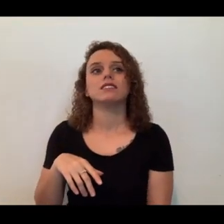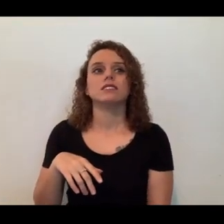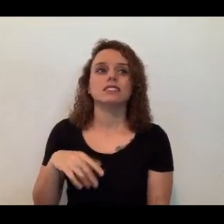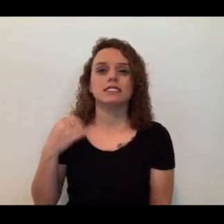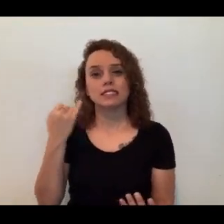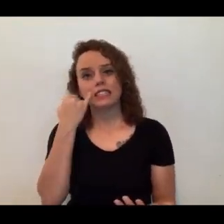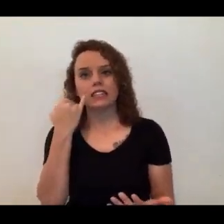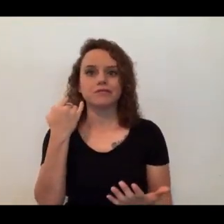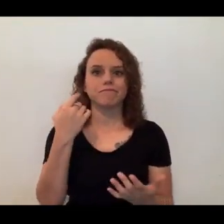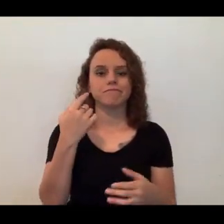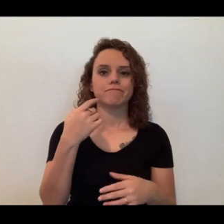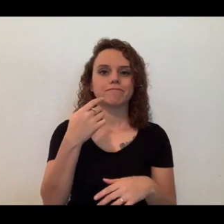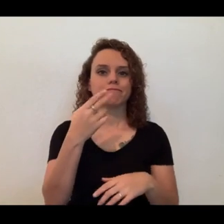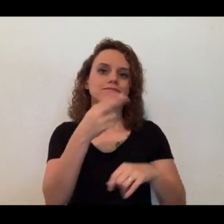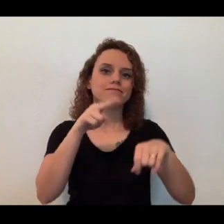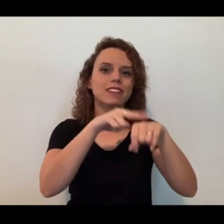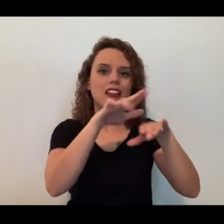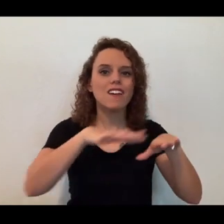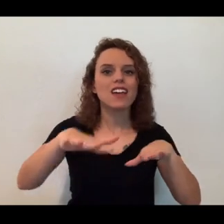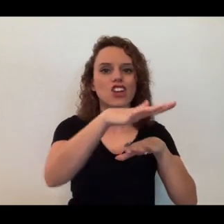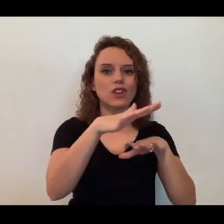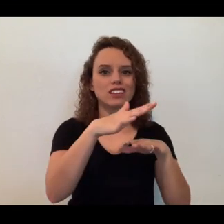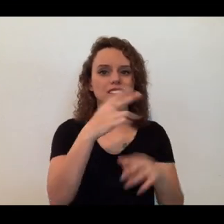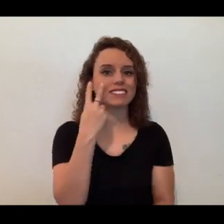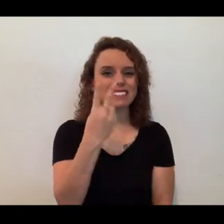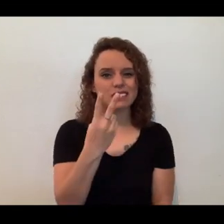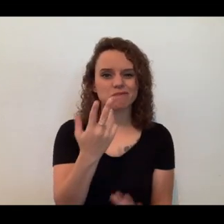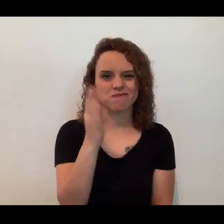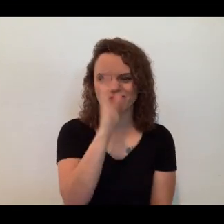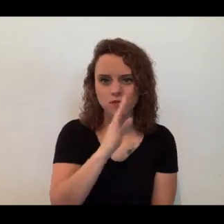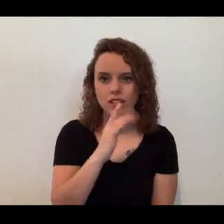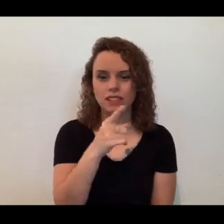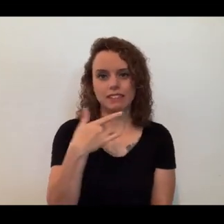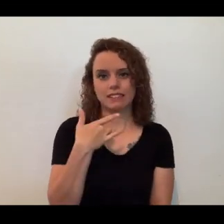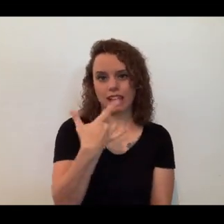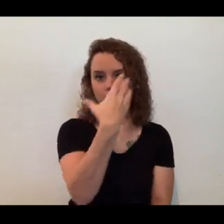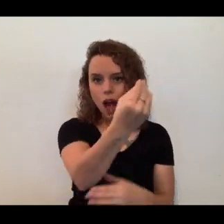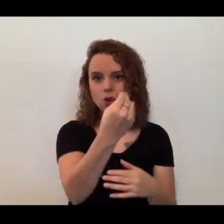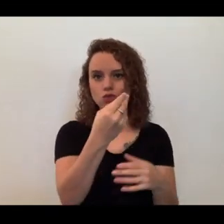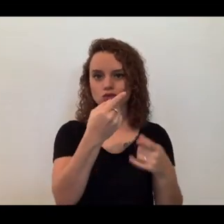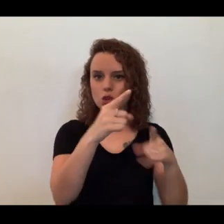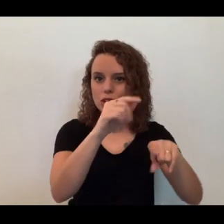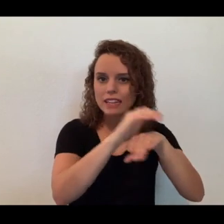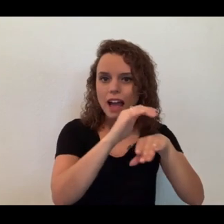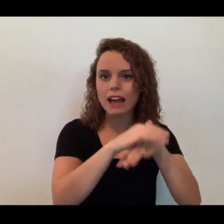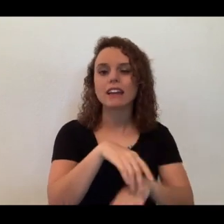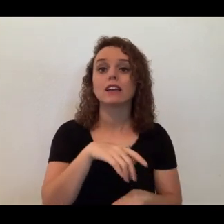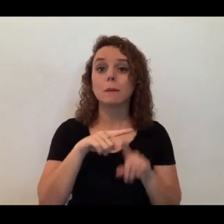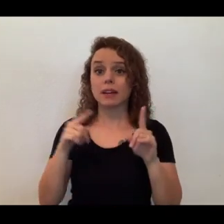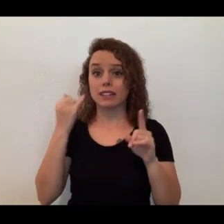native range, you'd really probably never see them. They're out at night. They like being in closed cover. But if you're at the zoo,